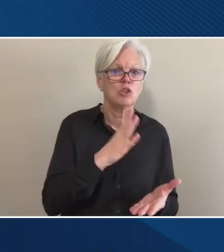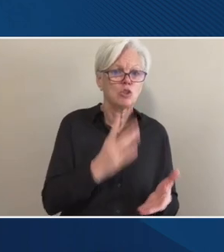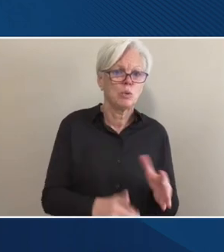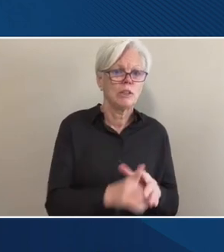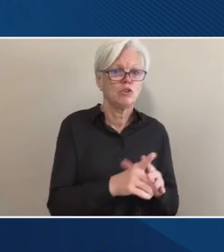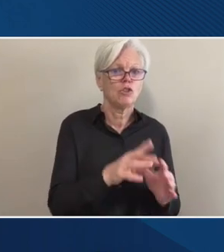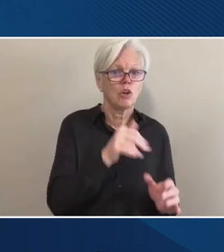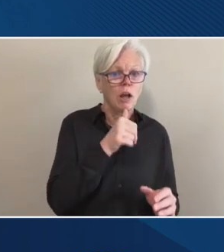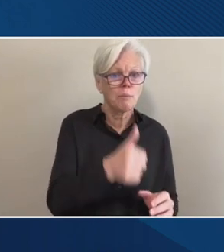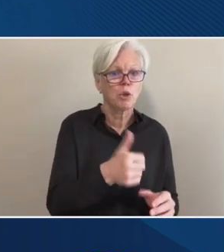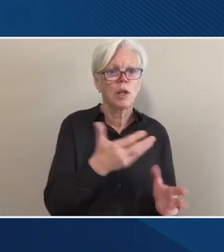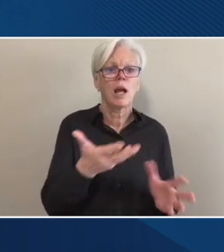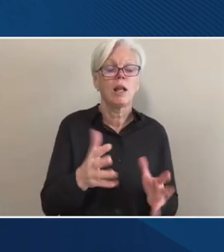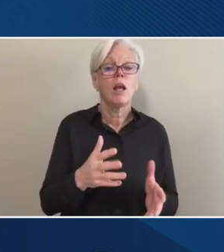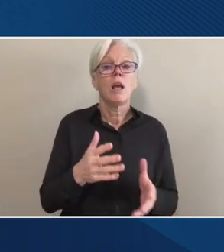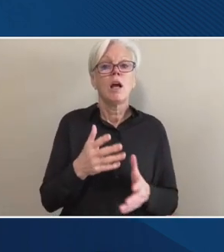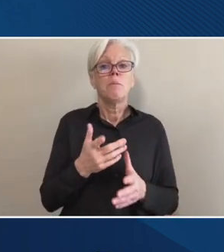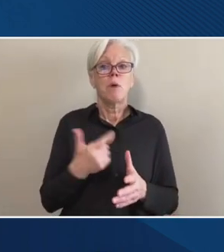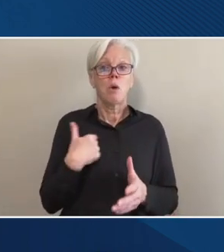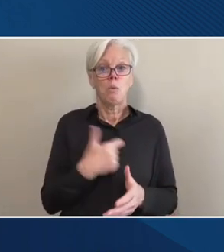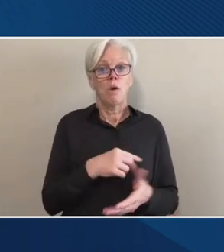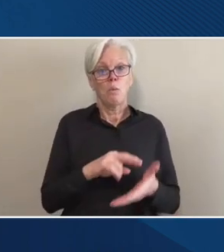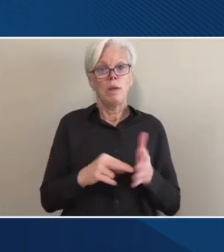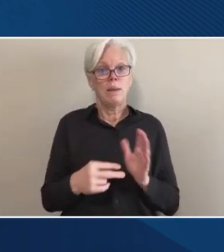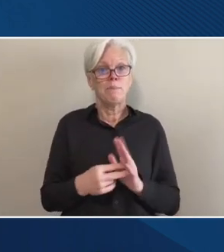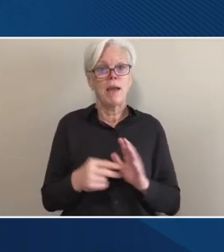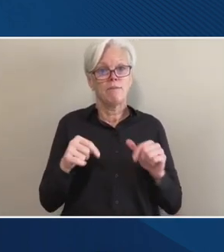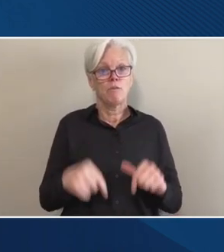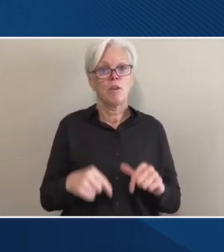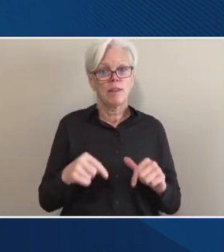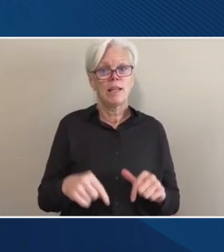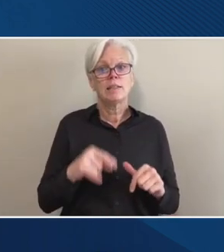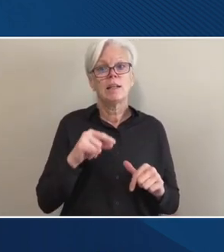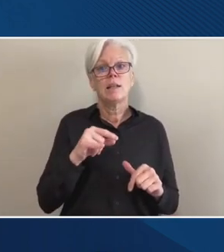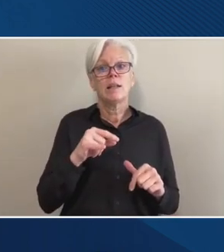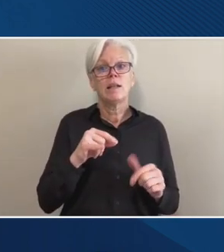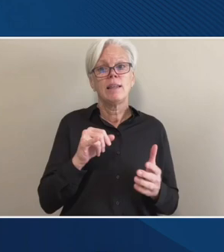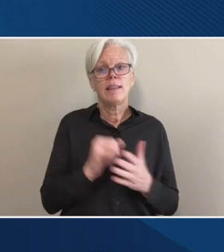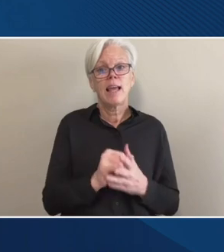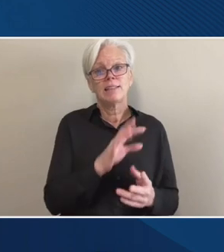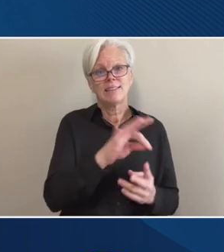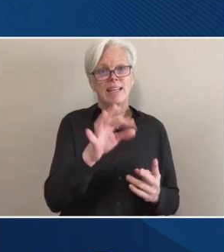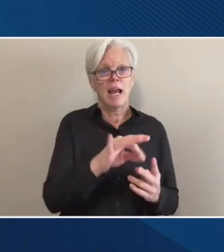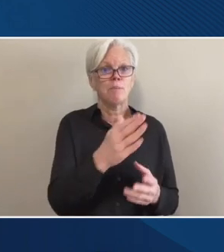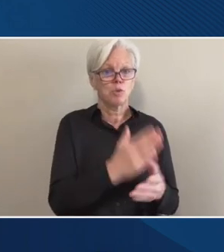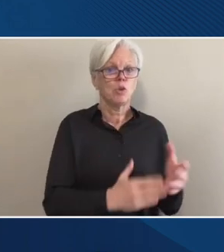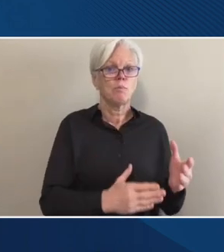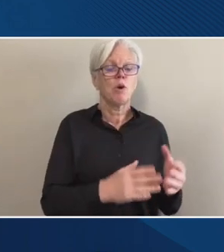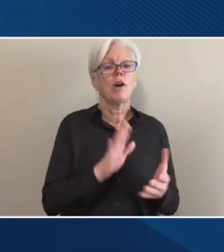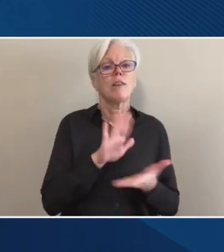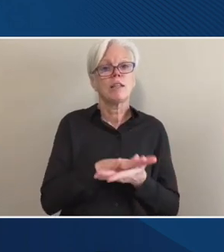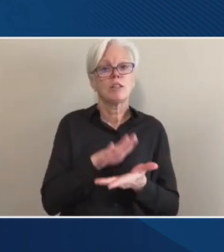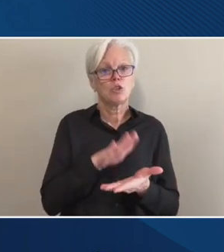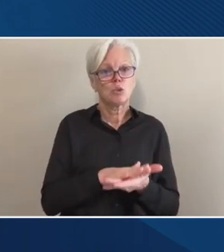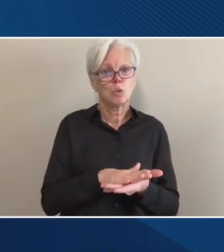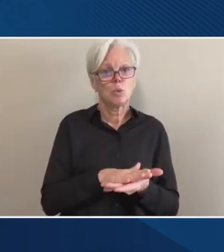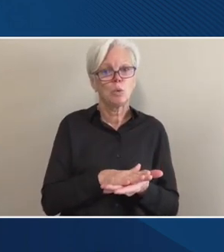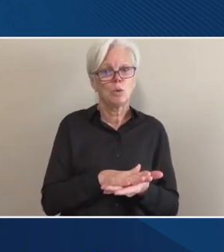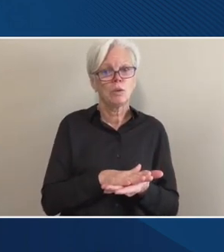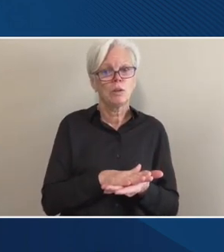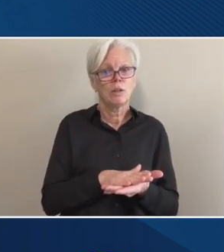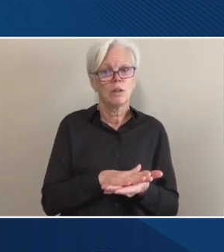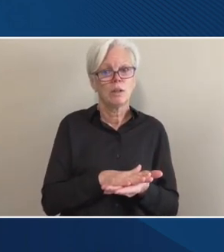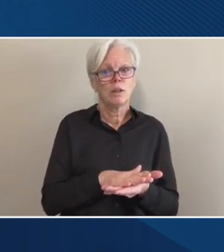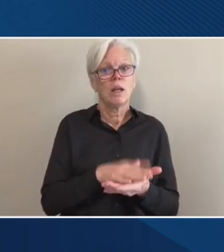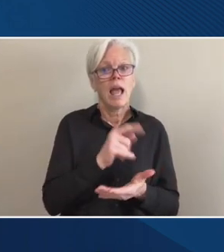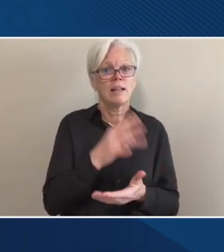So what we meant in this case really was, um, that that's the optional component, uh, is that the school has the choice as